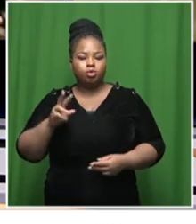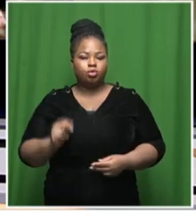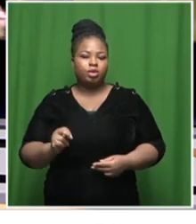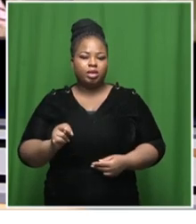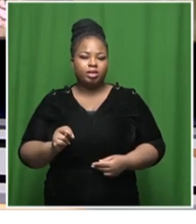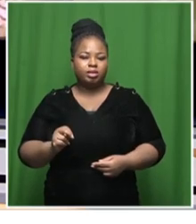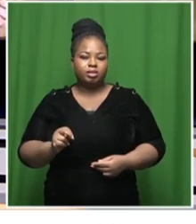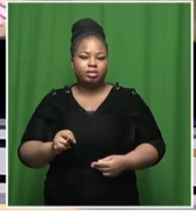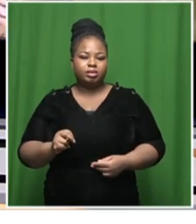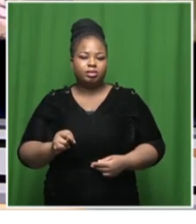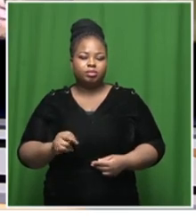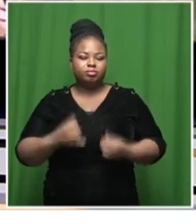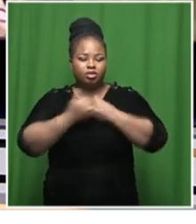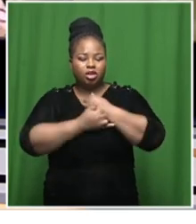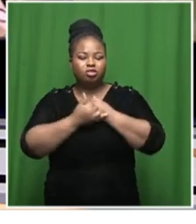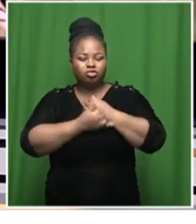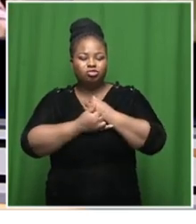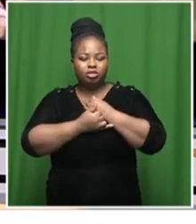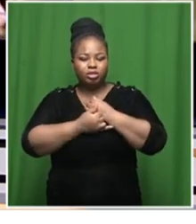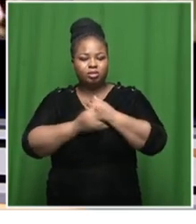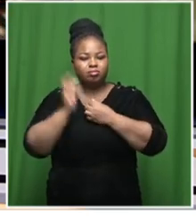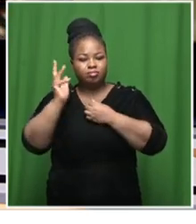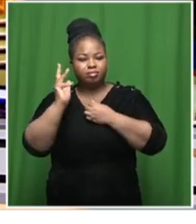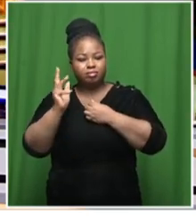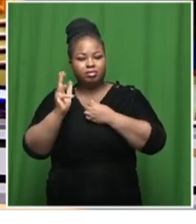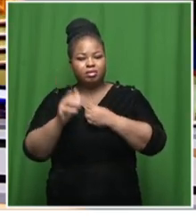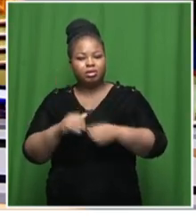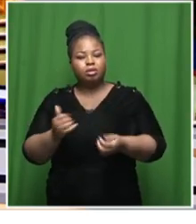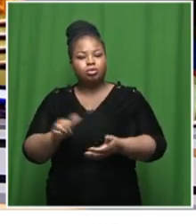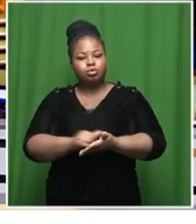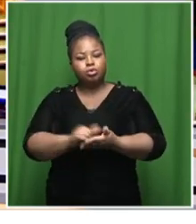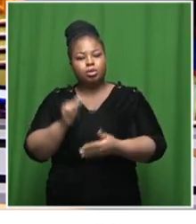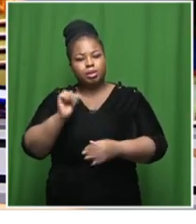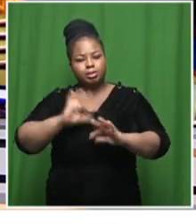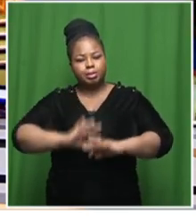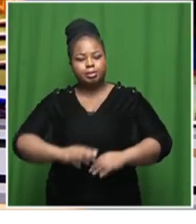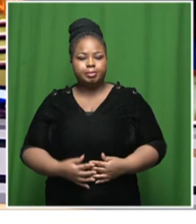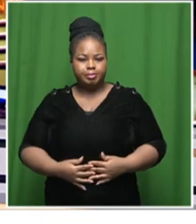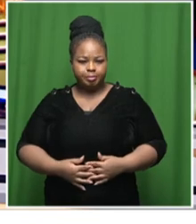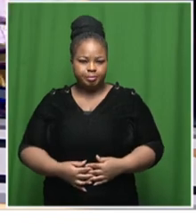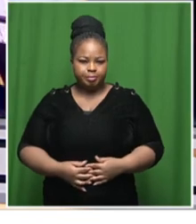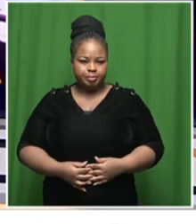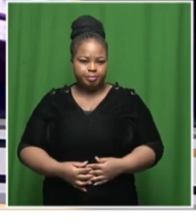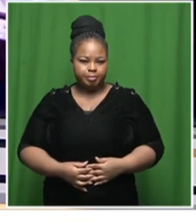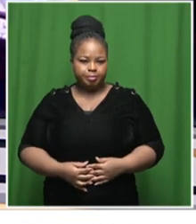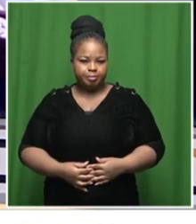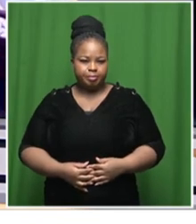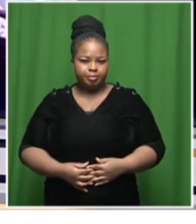Africa's country statement to the United Nations General Assembly in New York last night